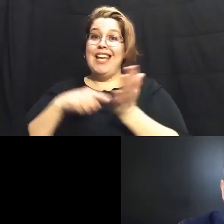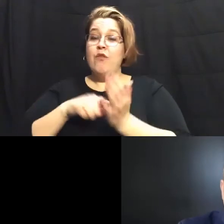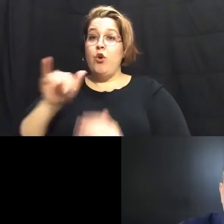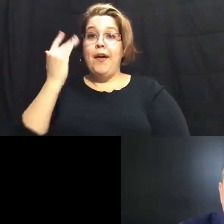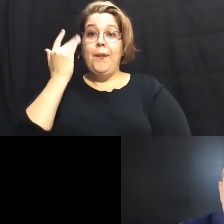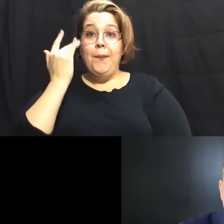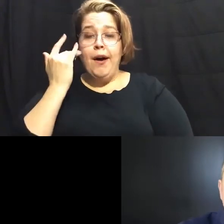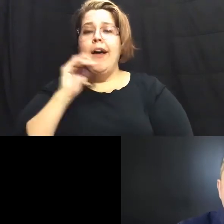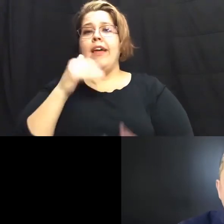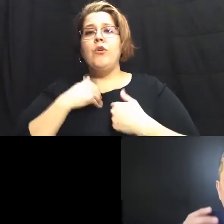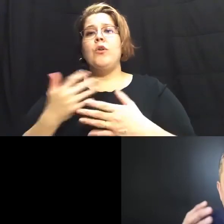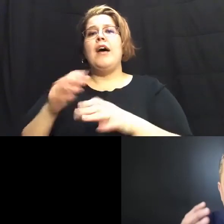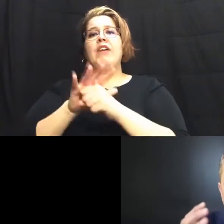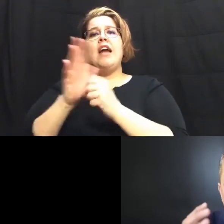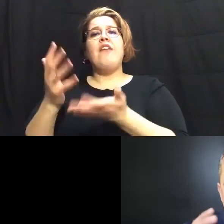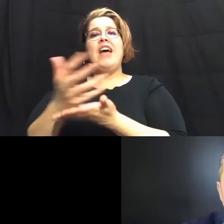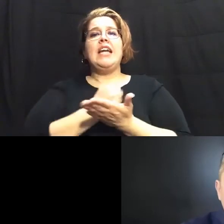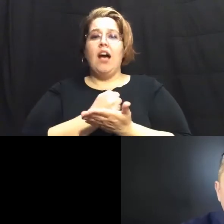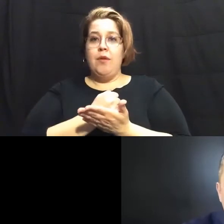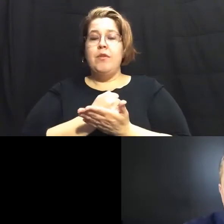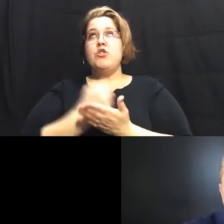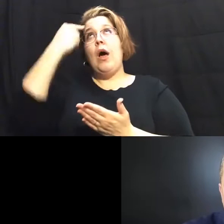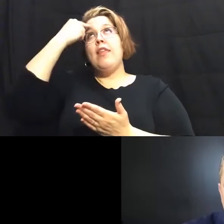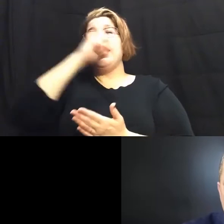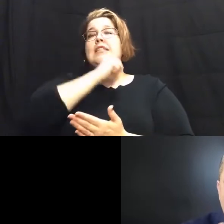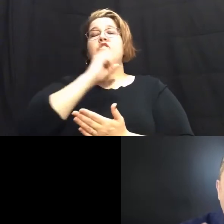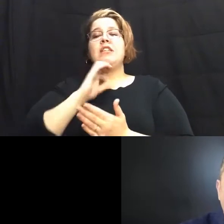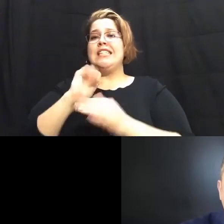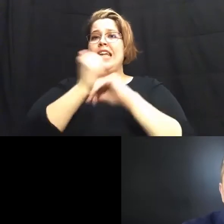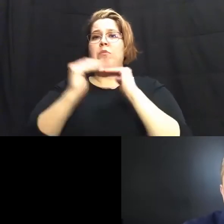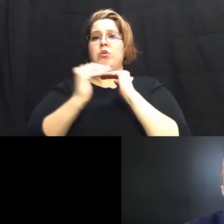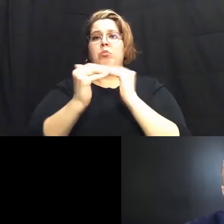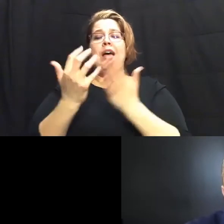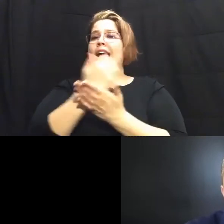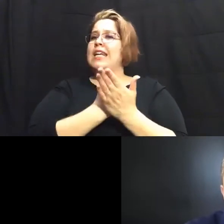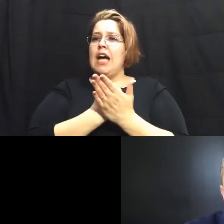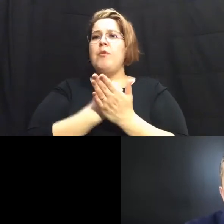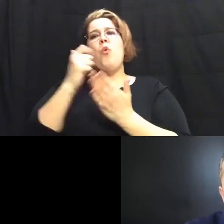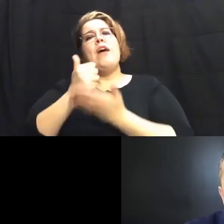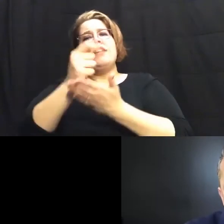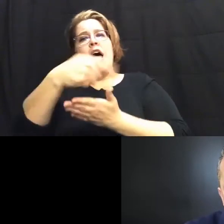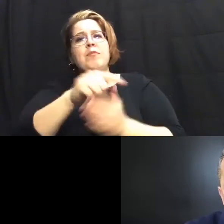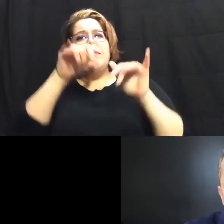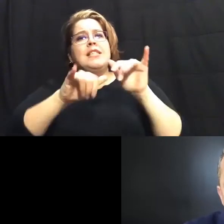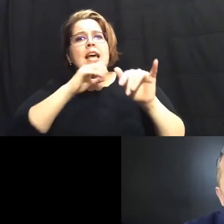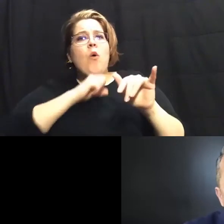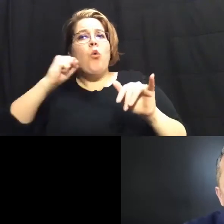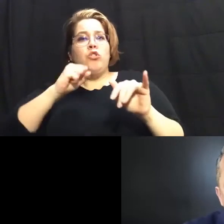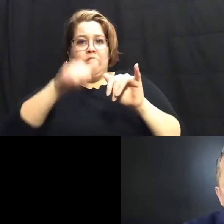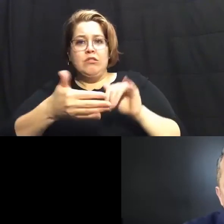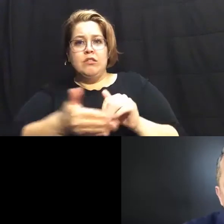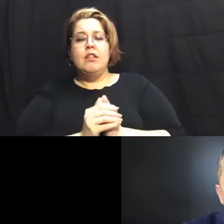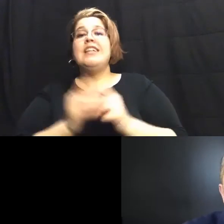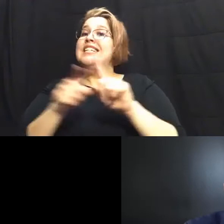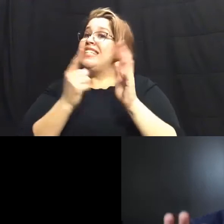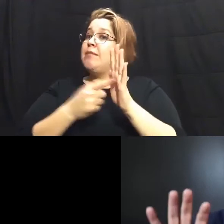have the income so i think about our seniors fixed income right we cannot we have to help them age in place and sometimes that also means we have to offer